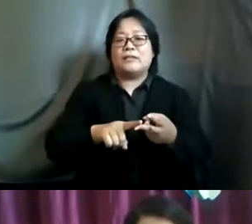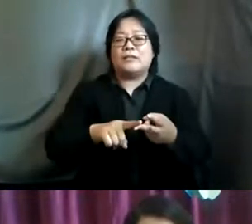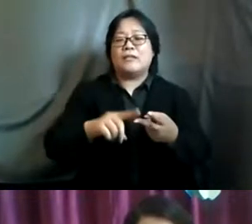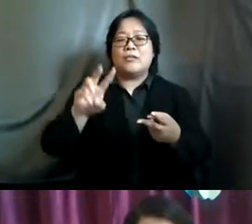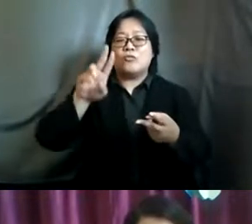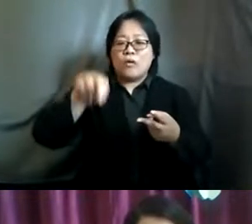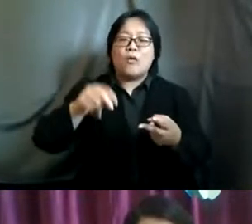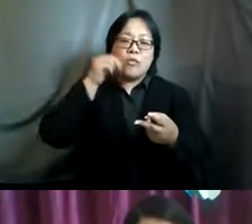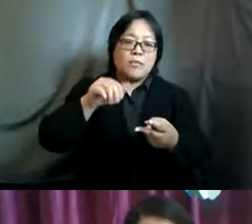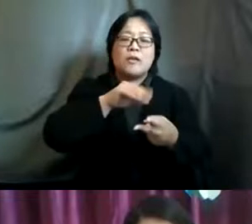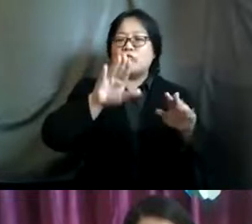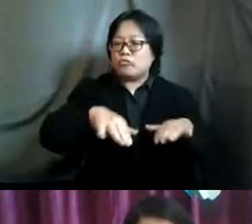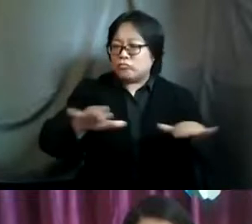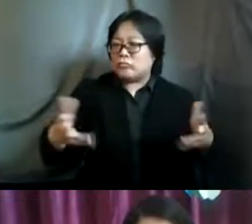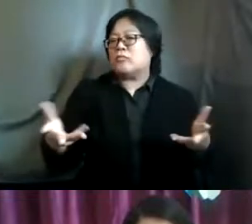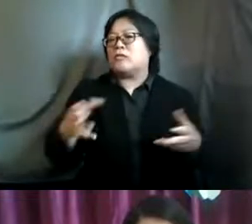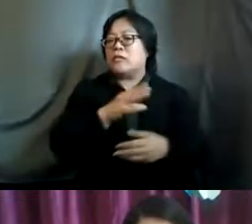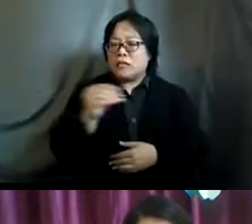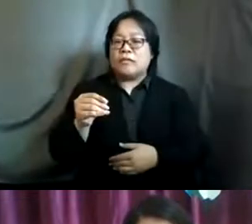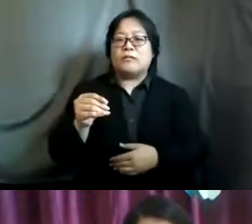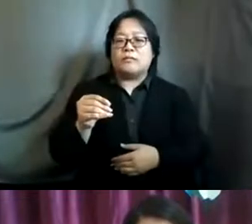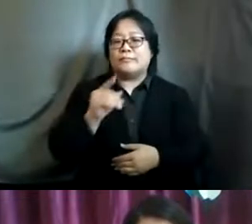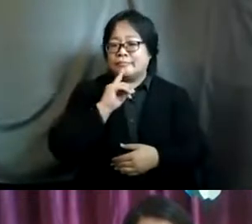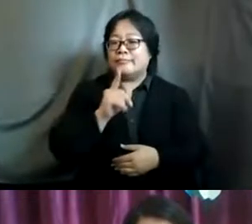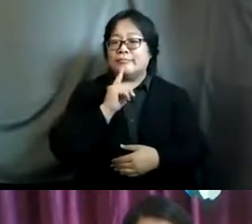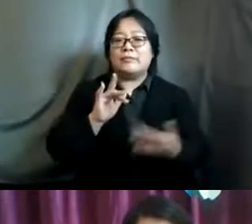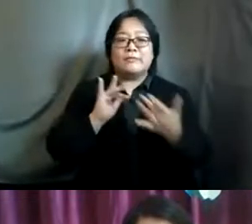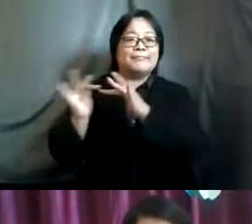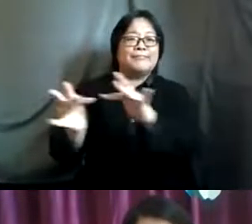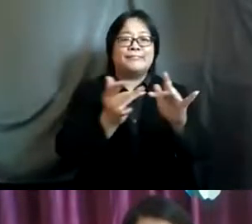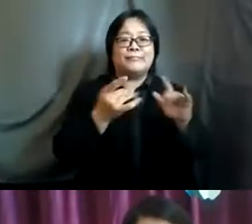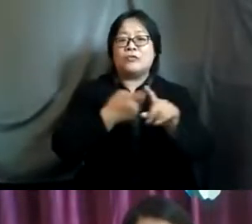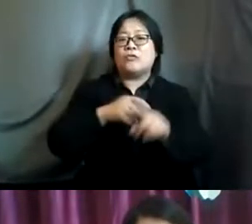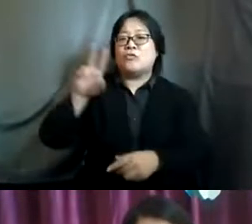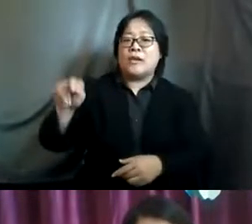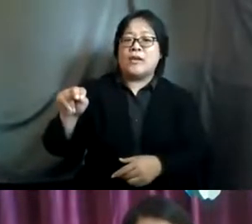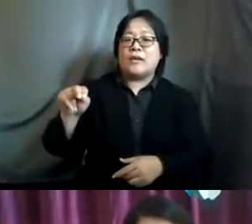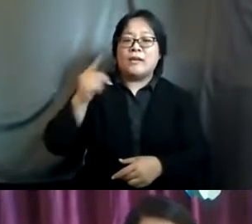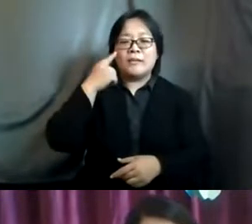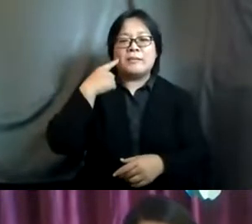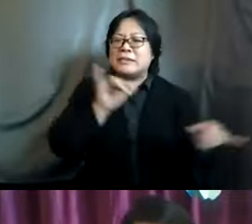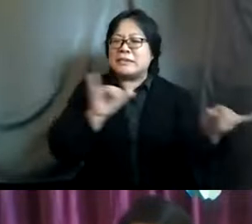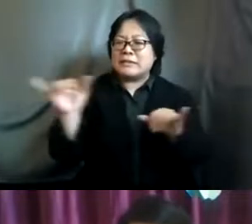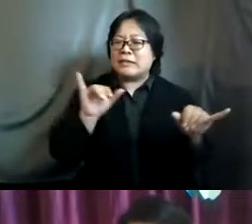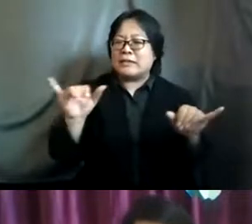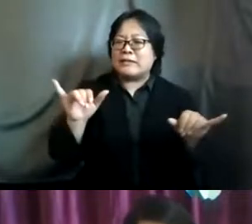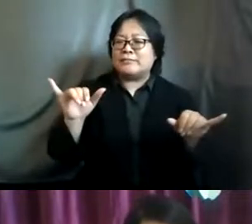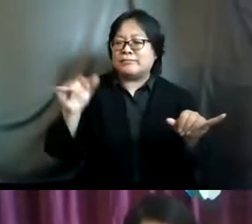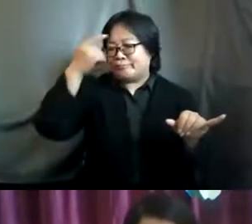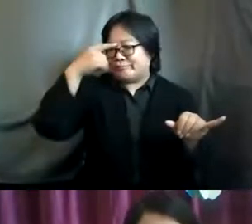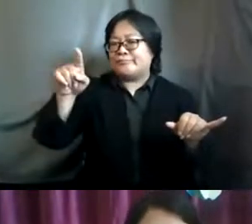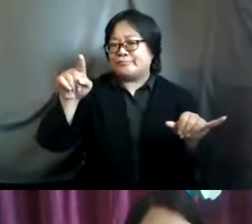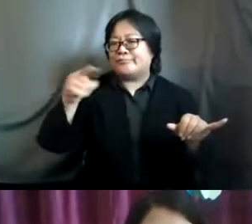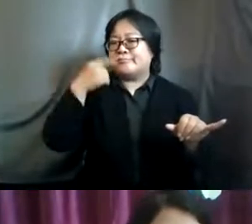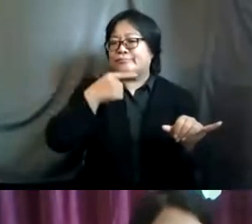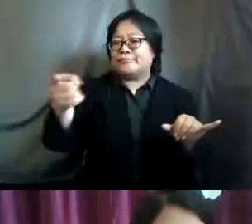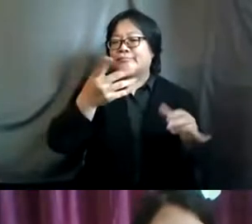so on and so forth and we could also ensure to make the linkages from the un and i guess the same would then go for uh those who would like to